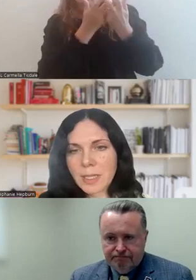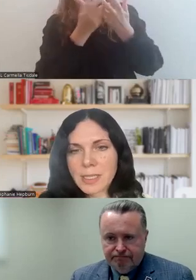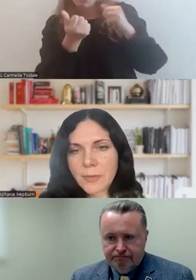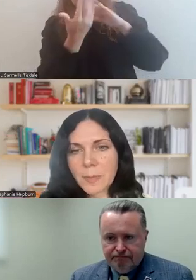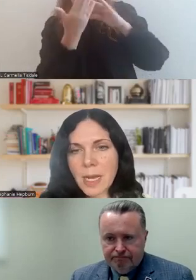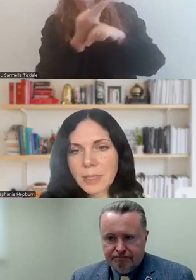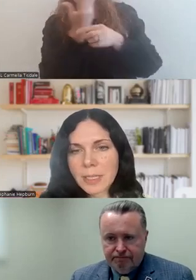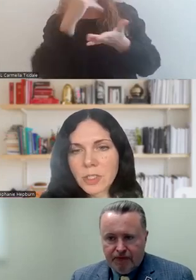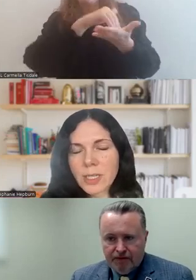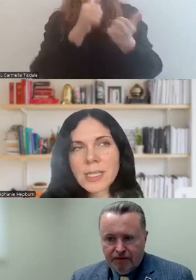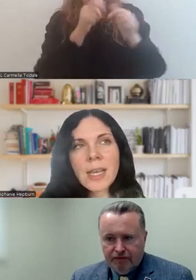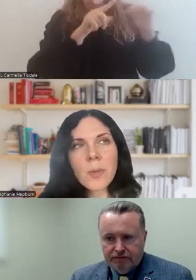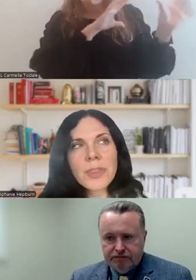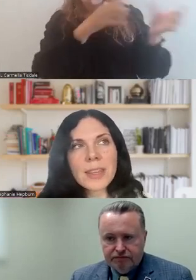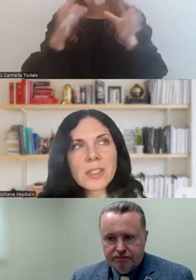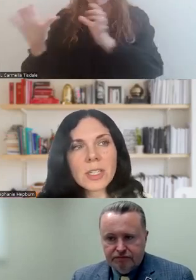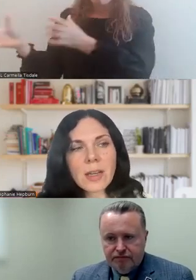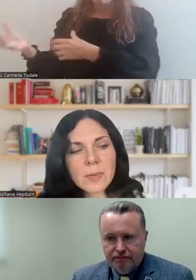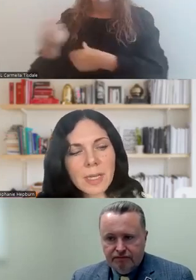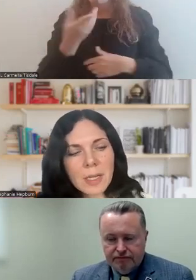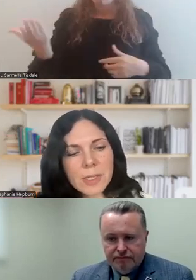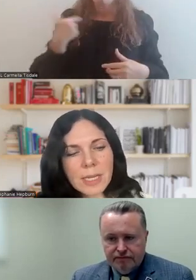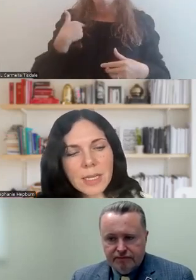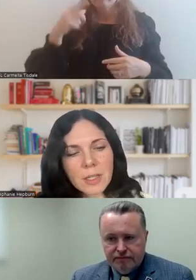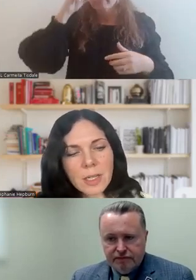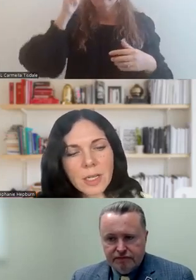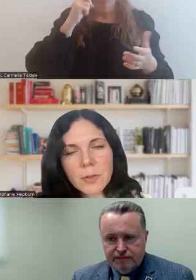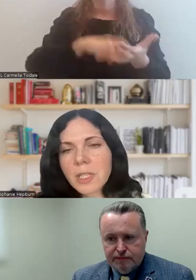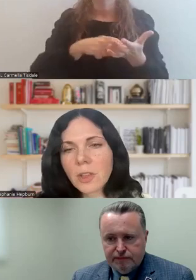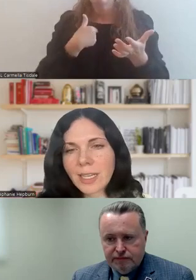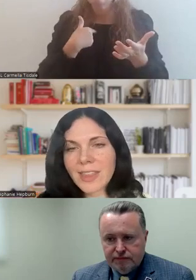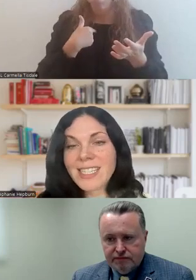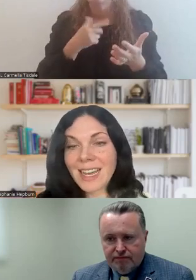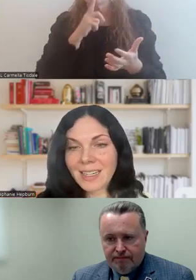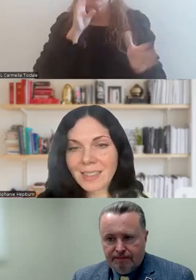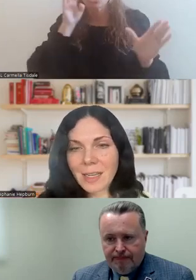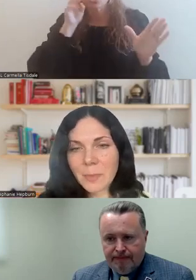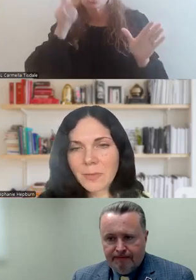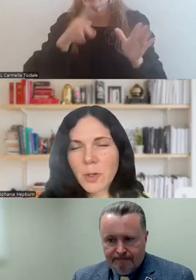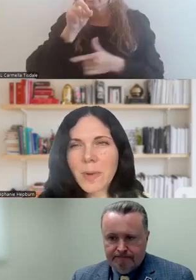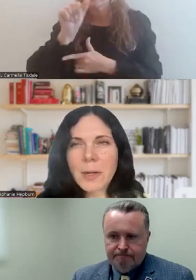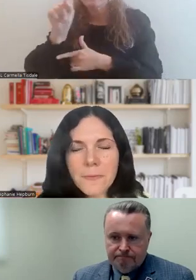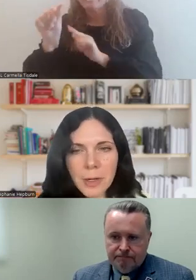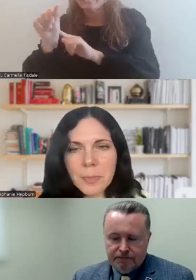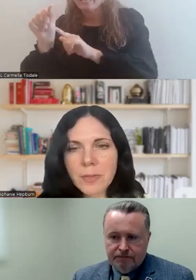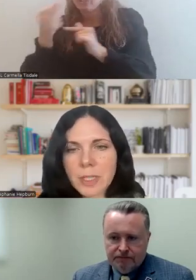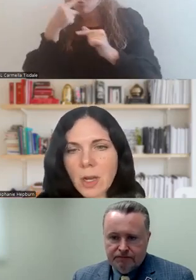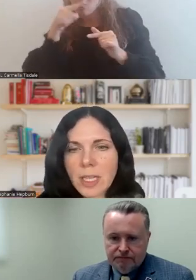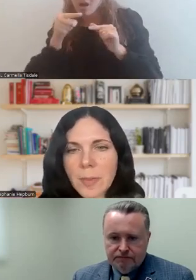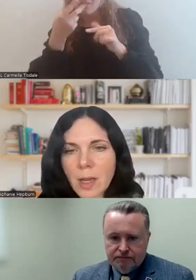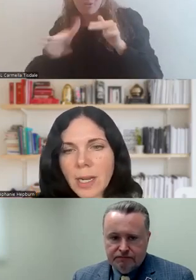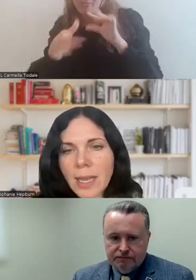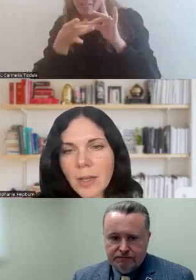again with these different populations, one thing that stood out to me was that you're really looking at the data, if you don't mind very